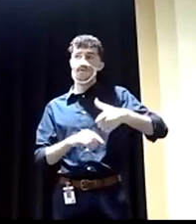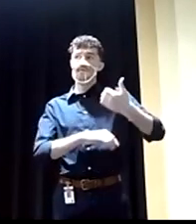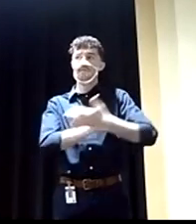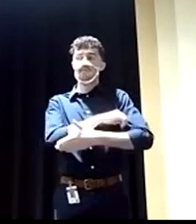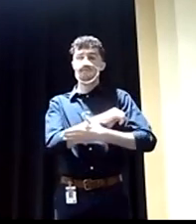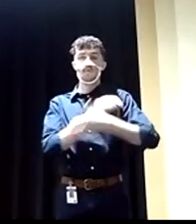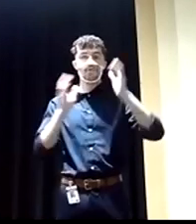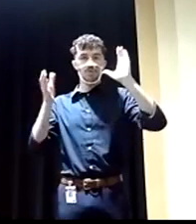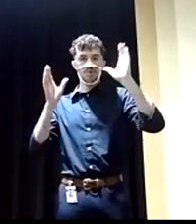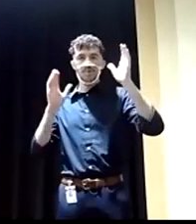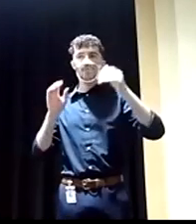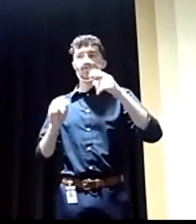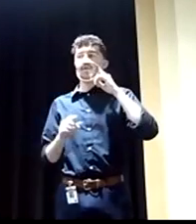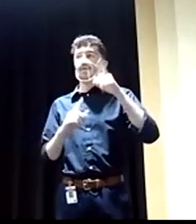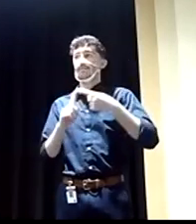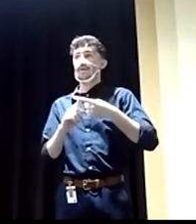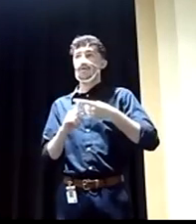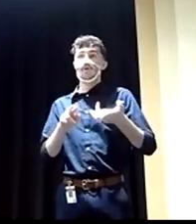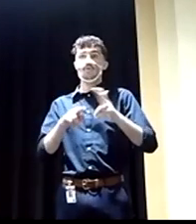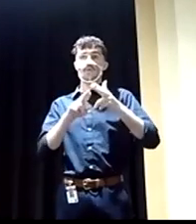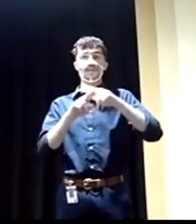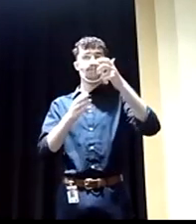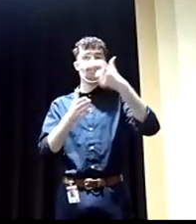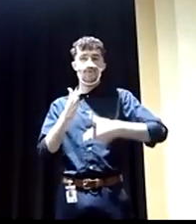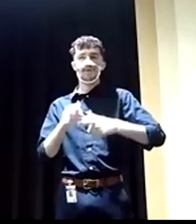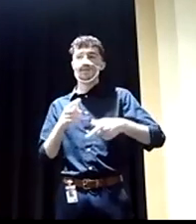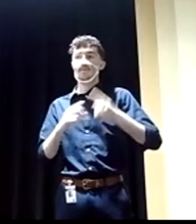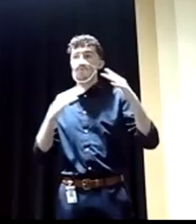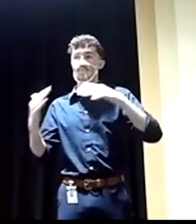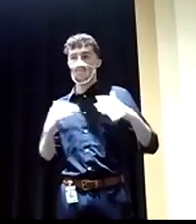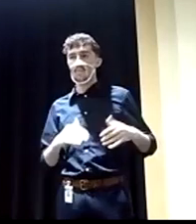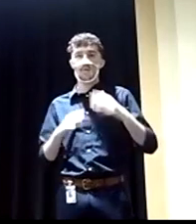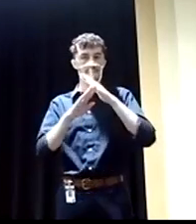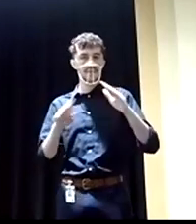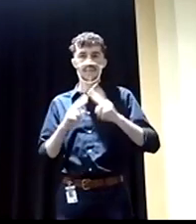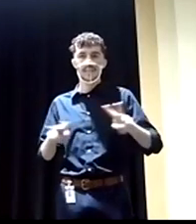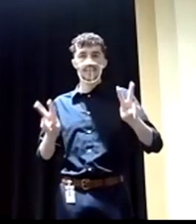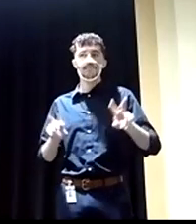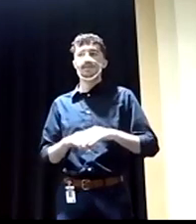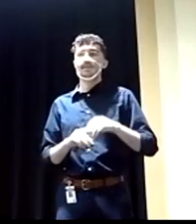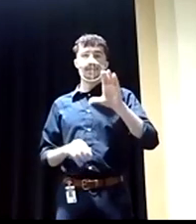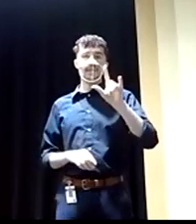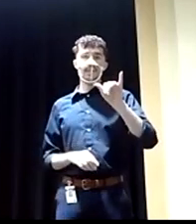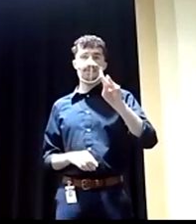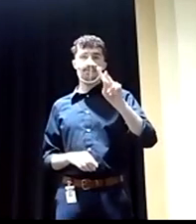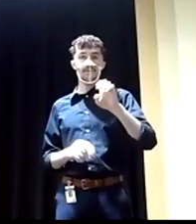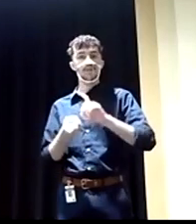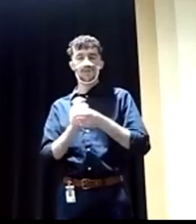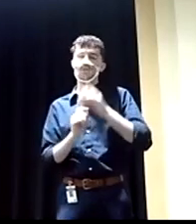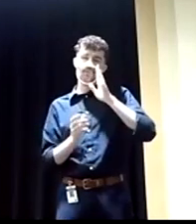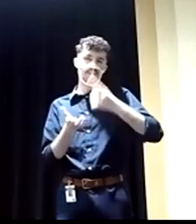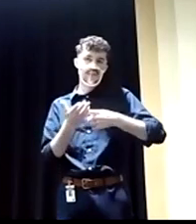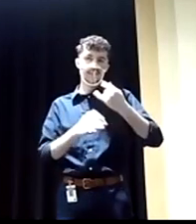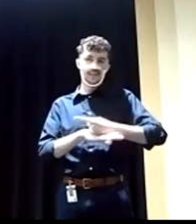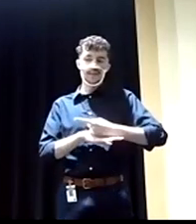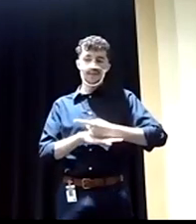face, when we think about rising costs, when we think about issues of war and peace, climate change, so much of what we're going to discuss today, it's poor